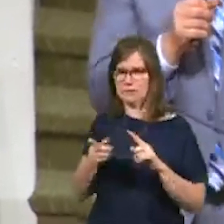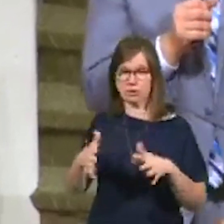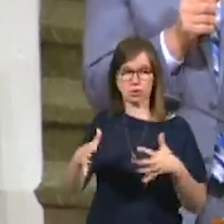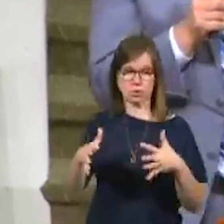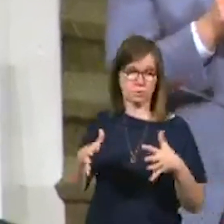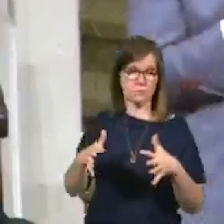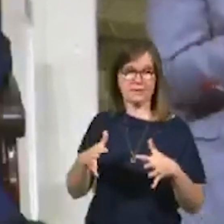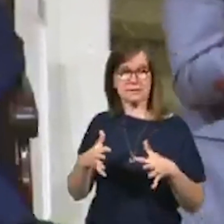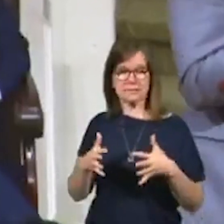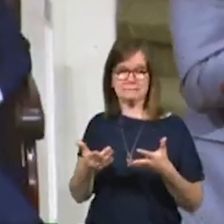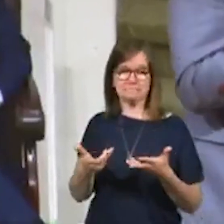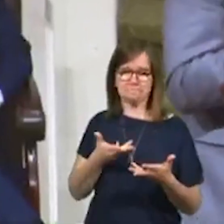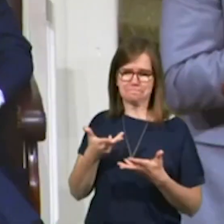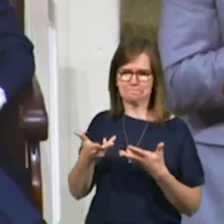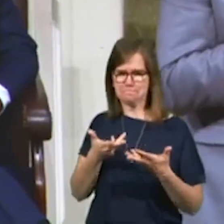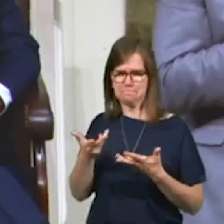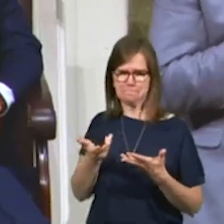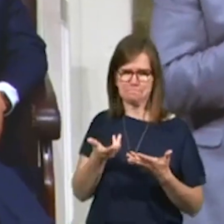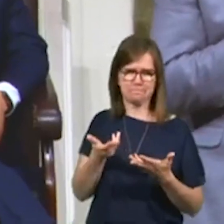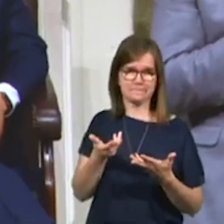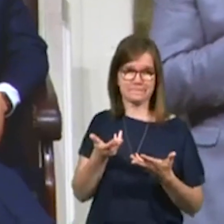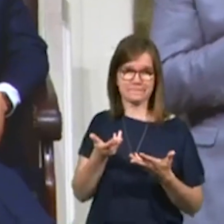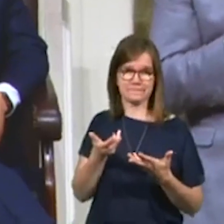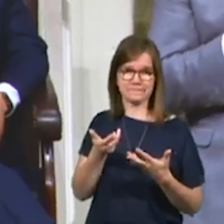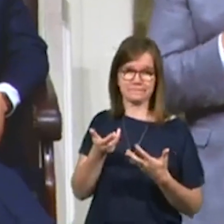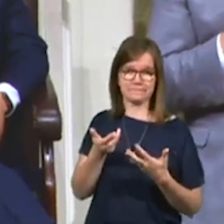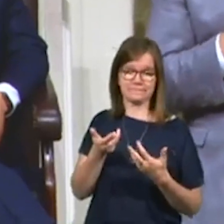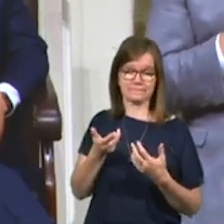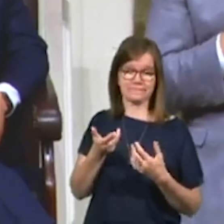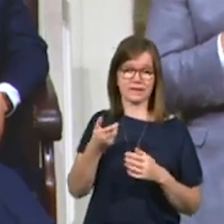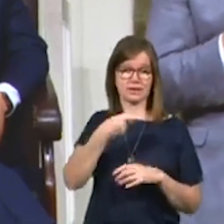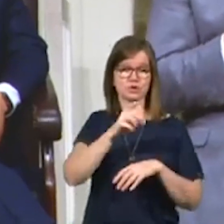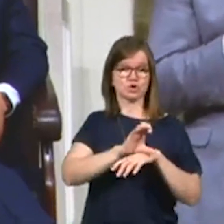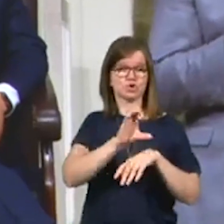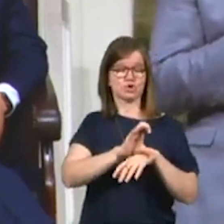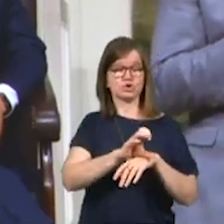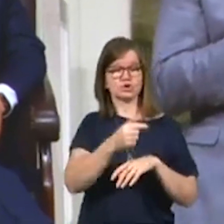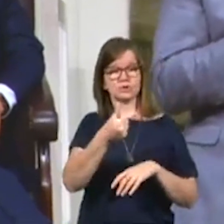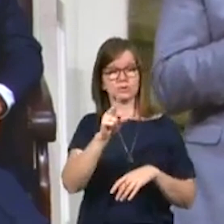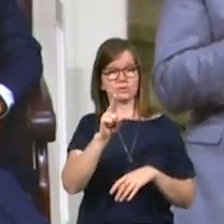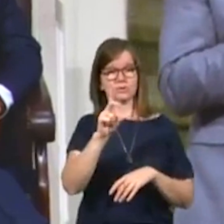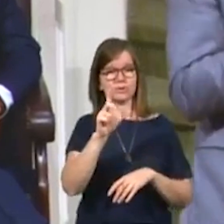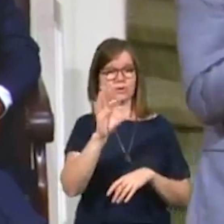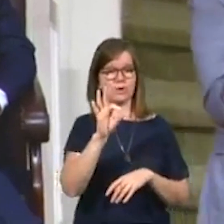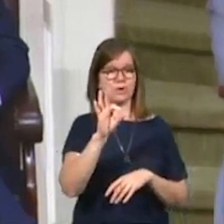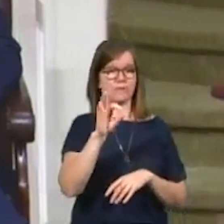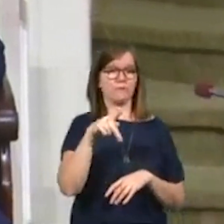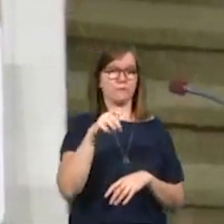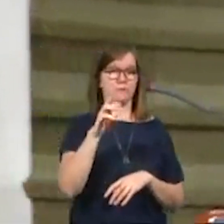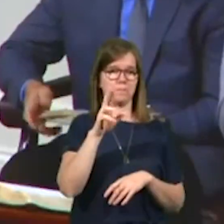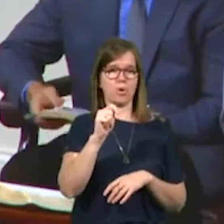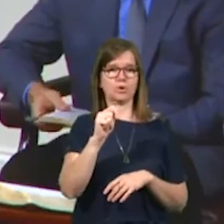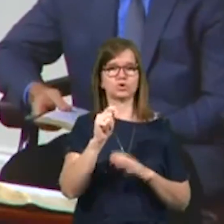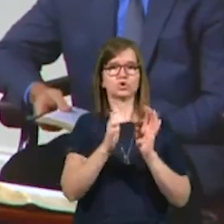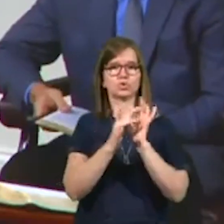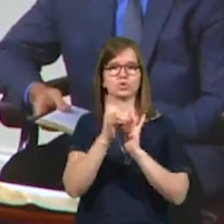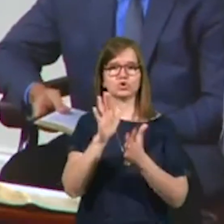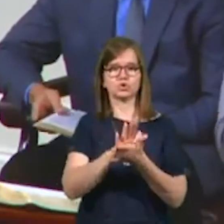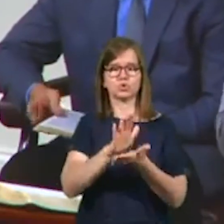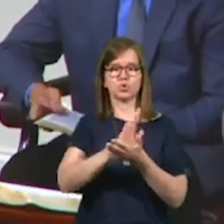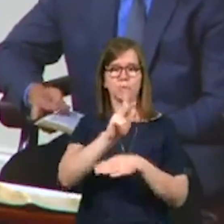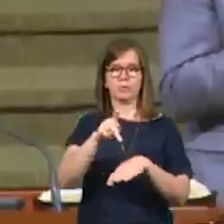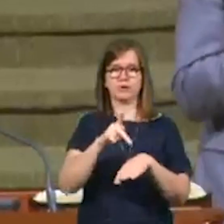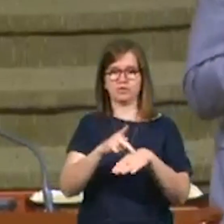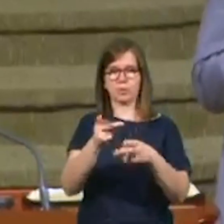Look, he was nervous. He, this church came up in Gulfport, Mississippi. Positioned to be a Christian school principal